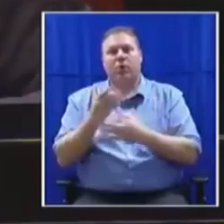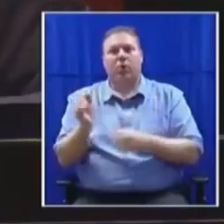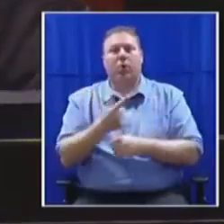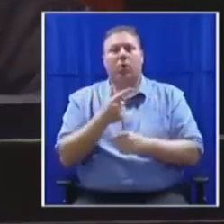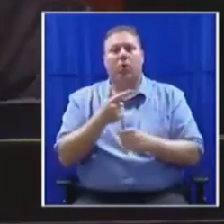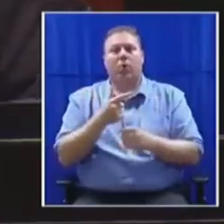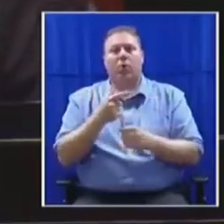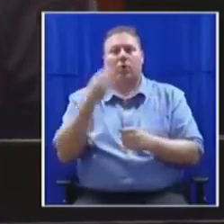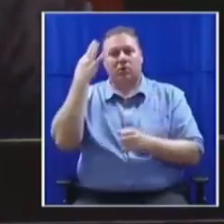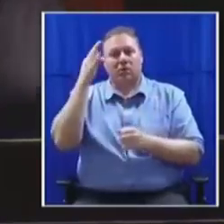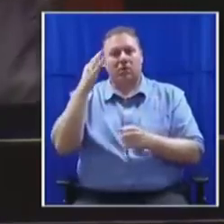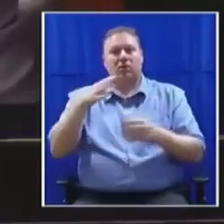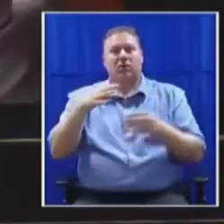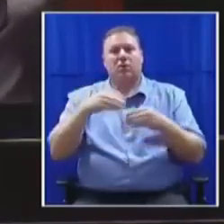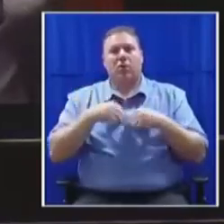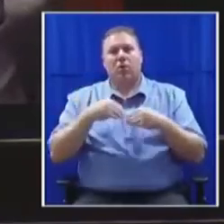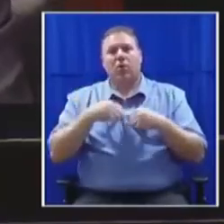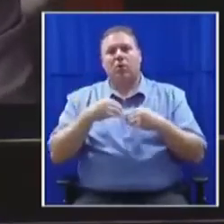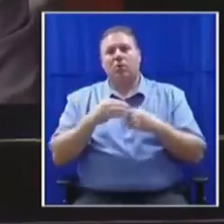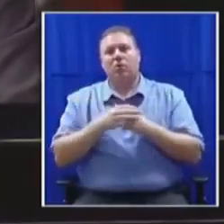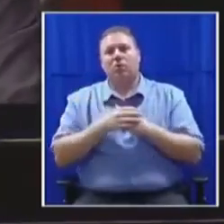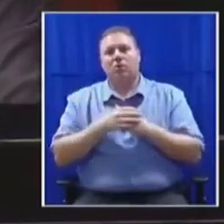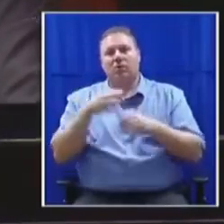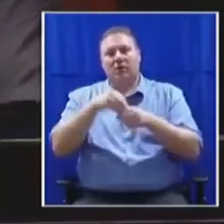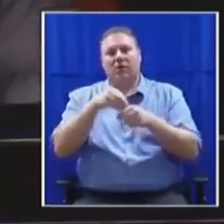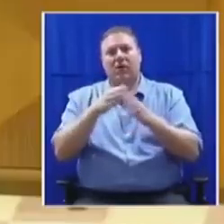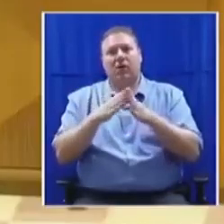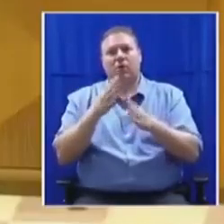workers. Honorable Malema.